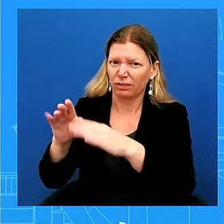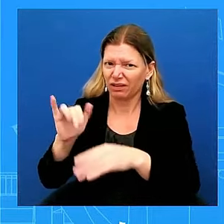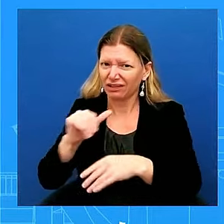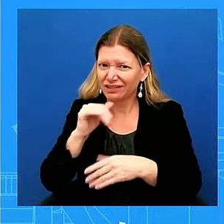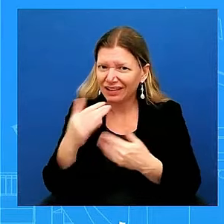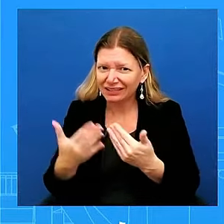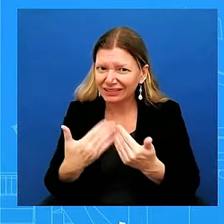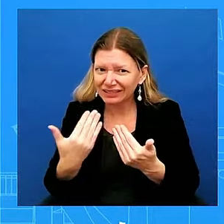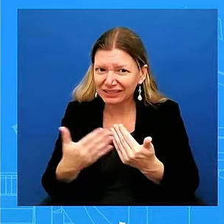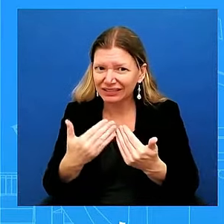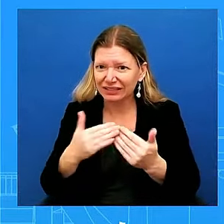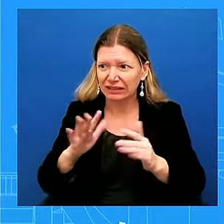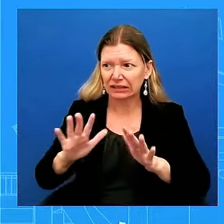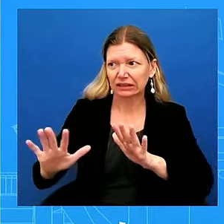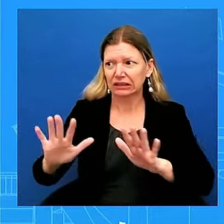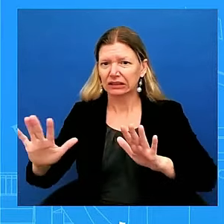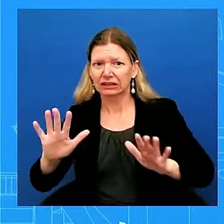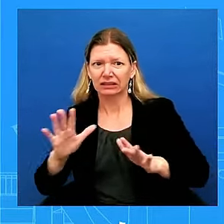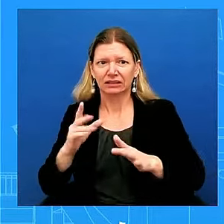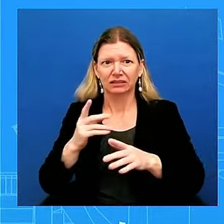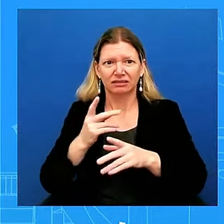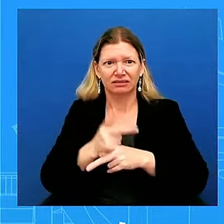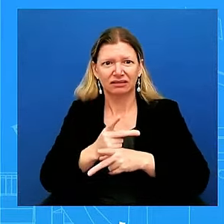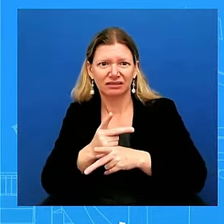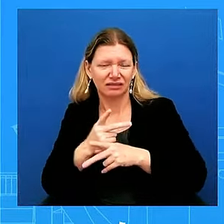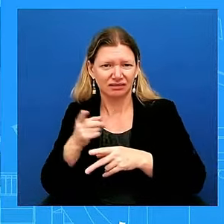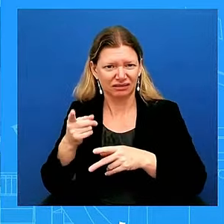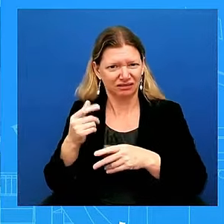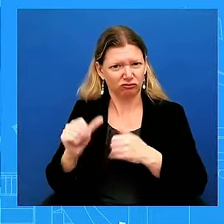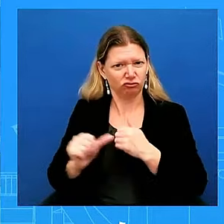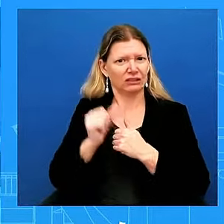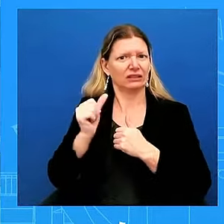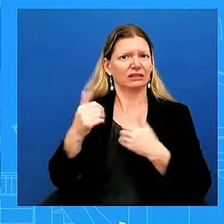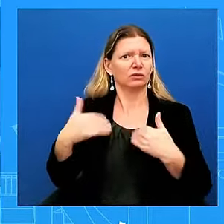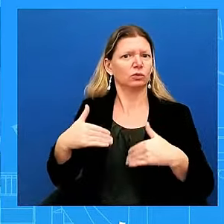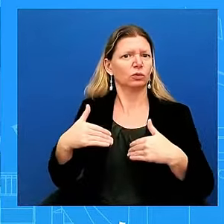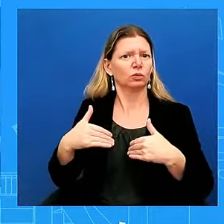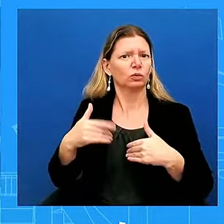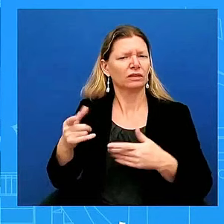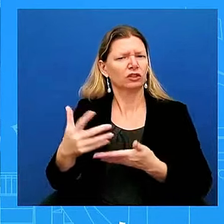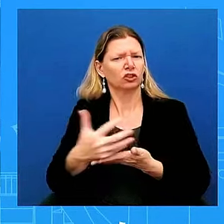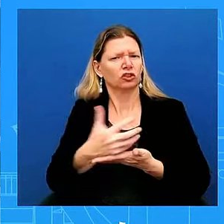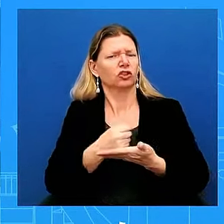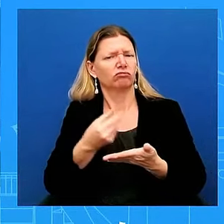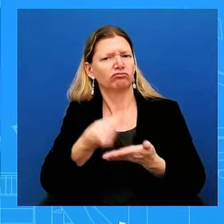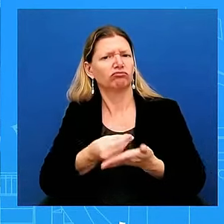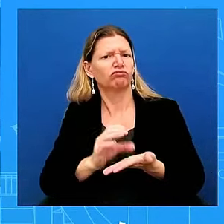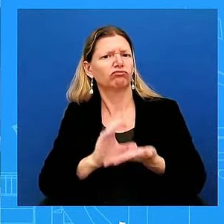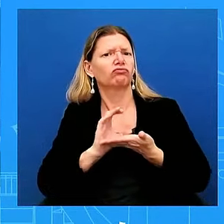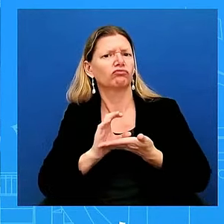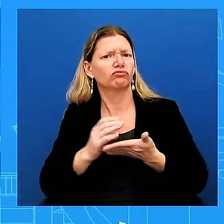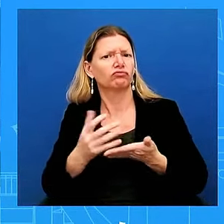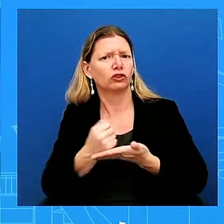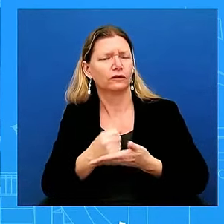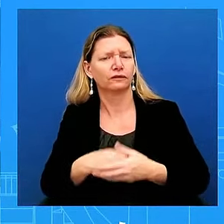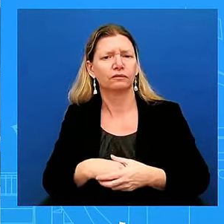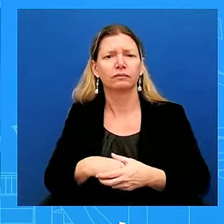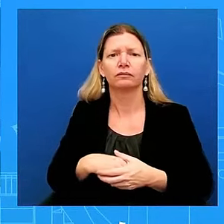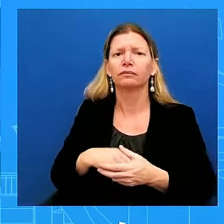wages. Yeah. Yeah, but anything particularly about technology? They're concerned that – I hear the question –